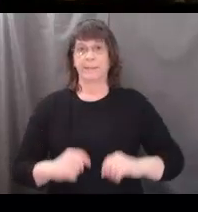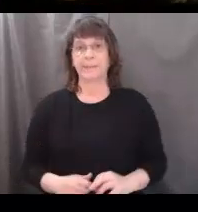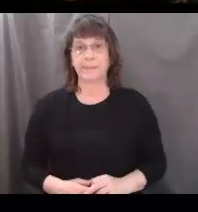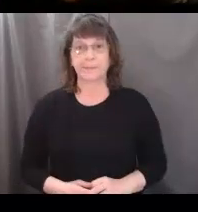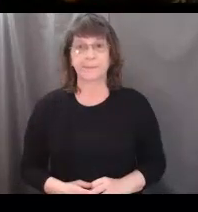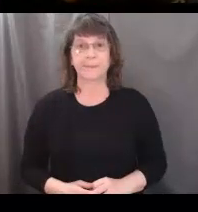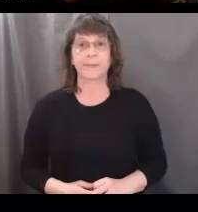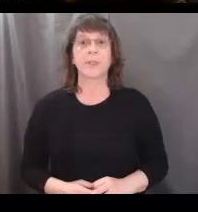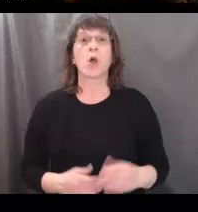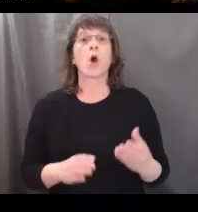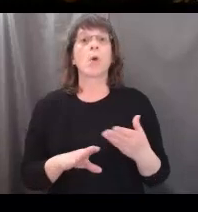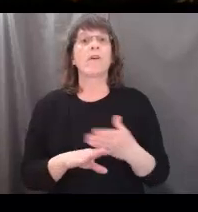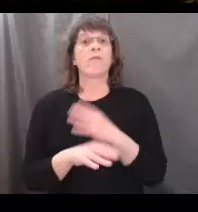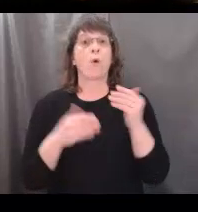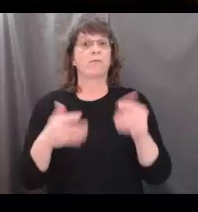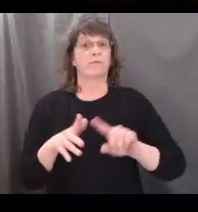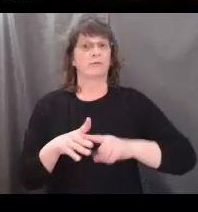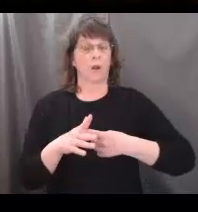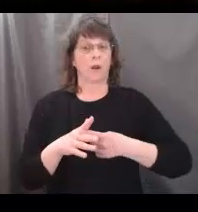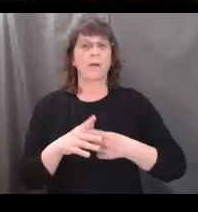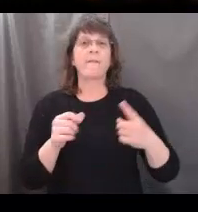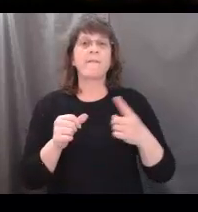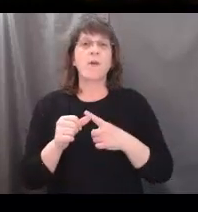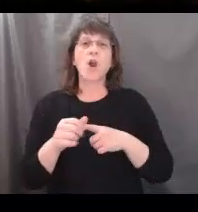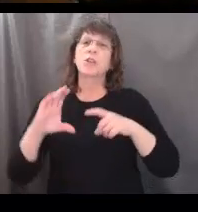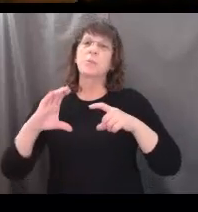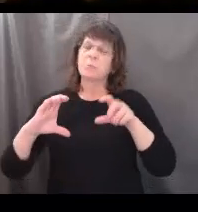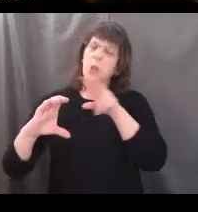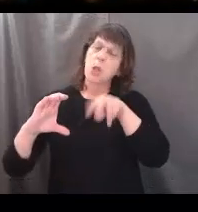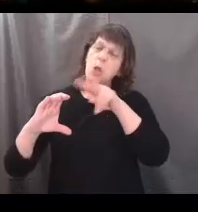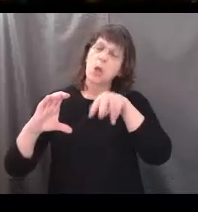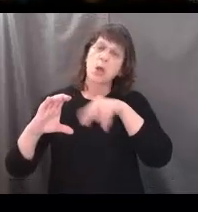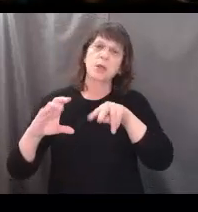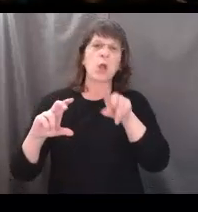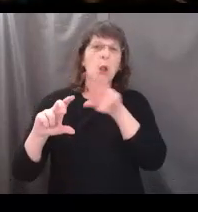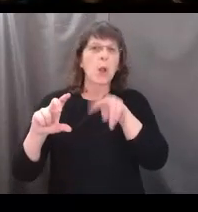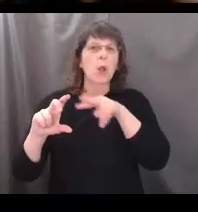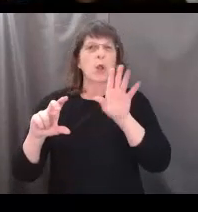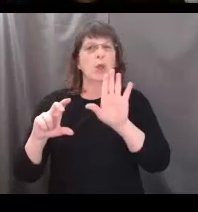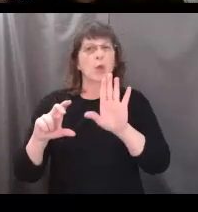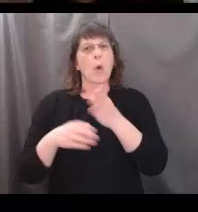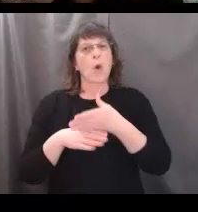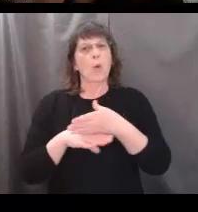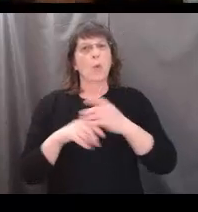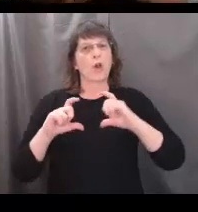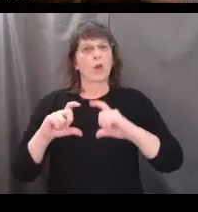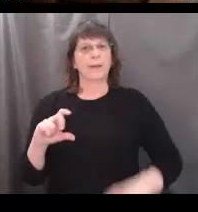So before we dive in, just take a few minutes to look at your wood cookie.